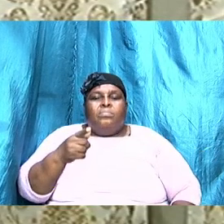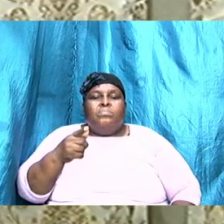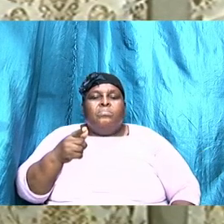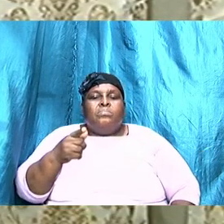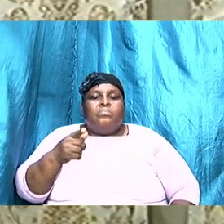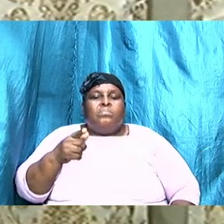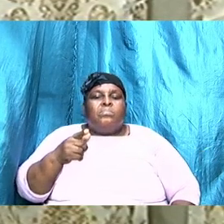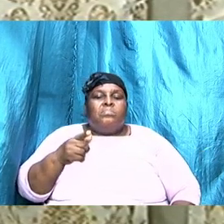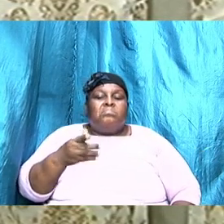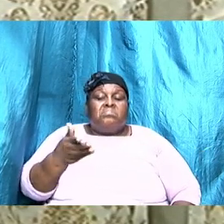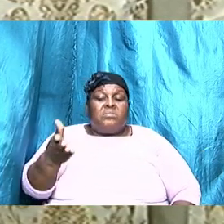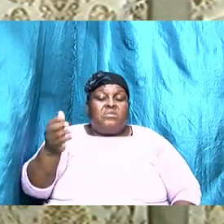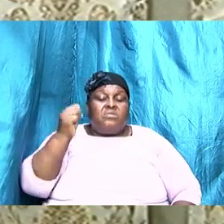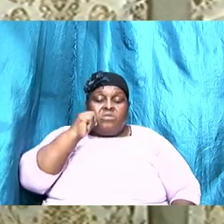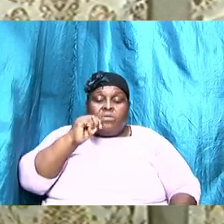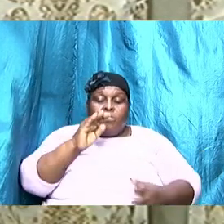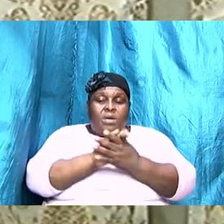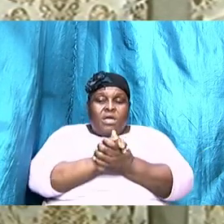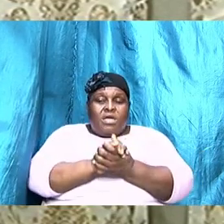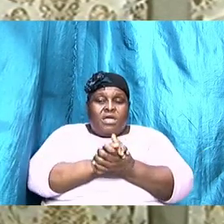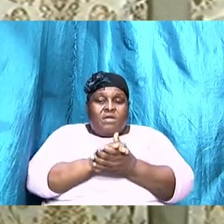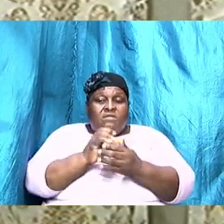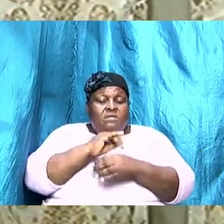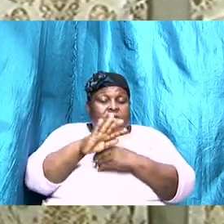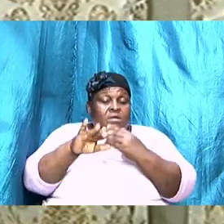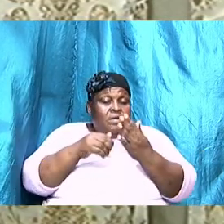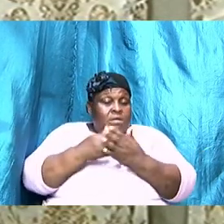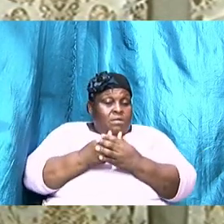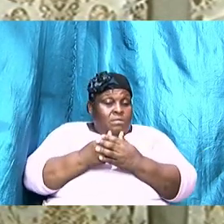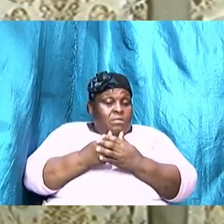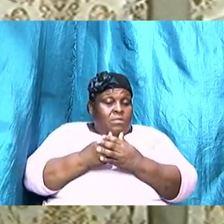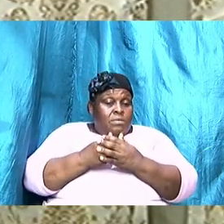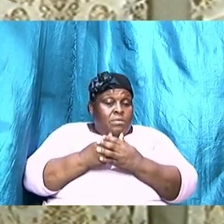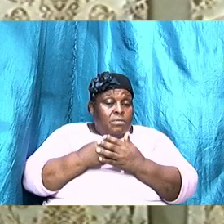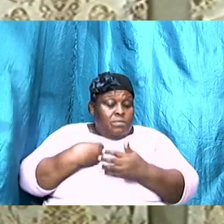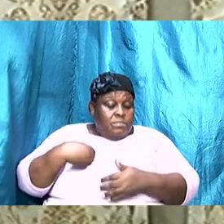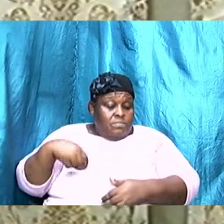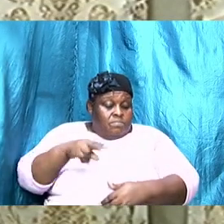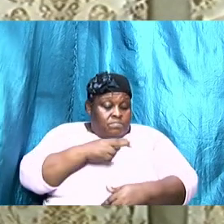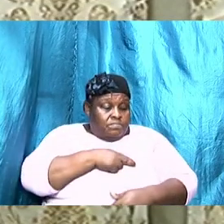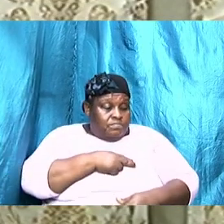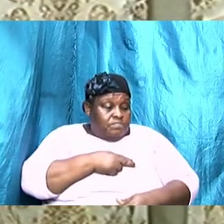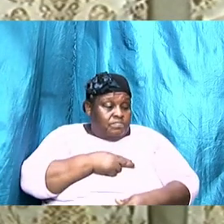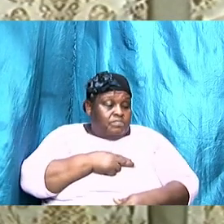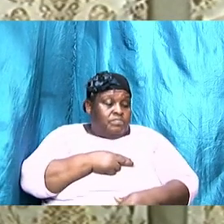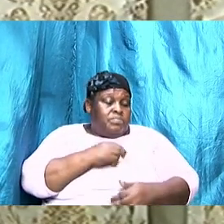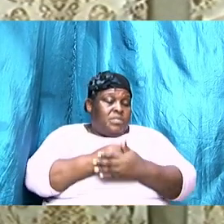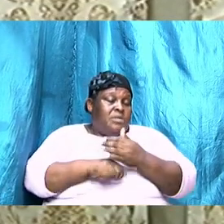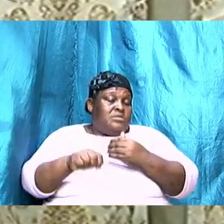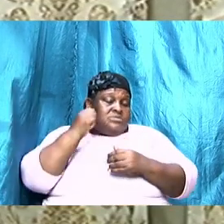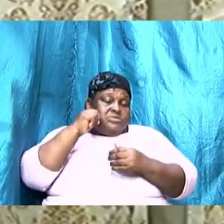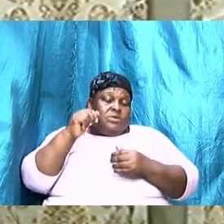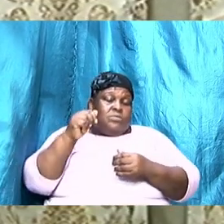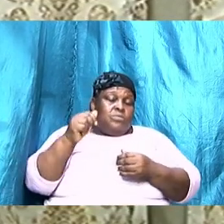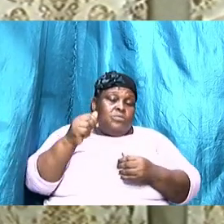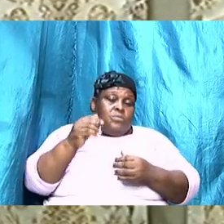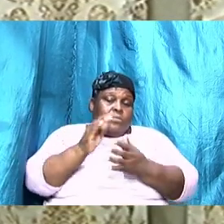at their wives all of us look again some wives are able to flourish